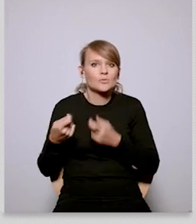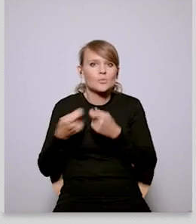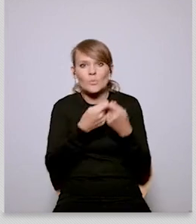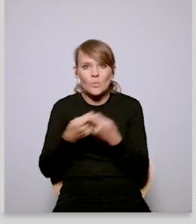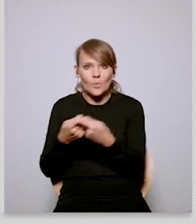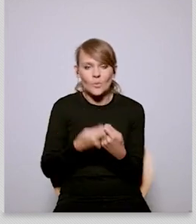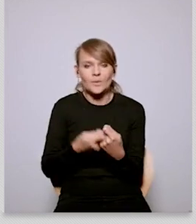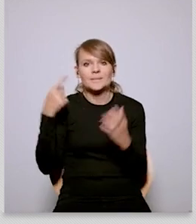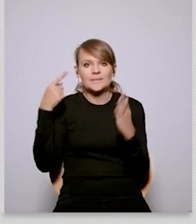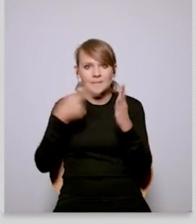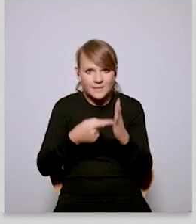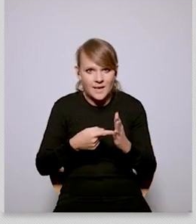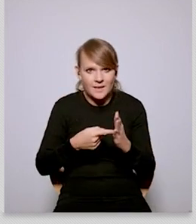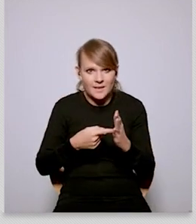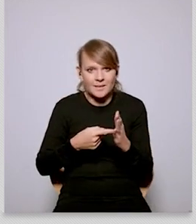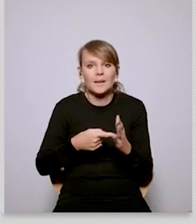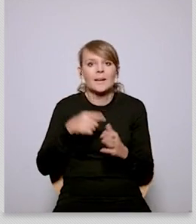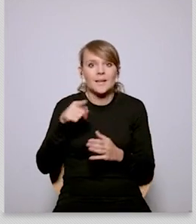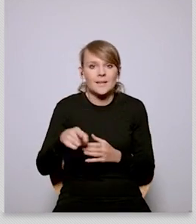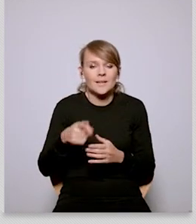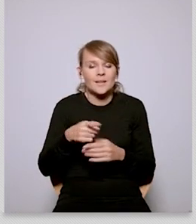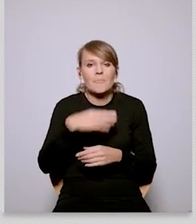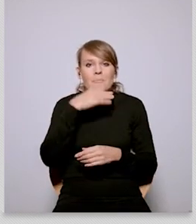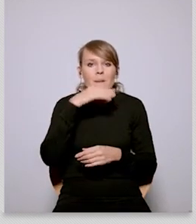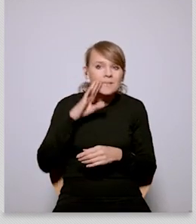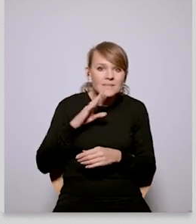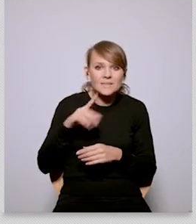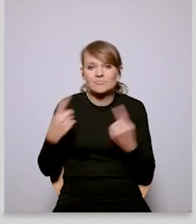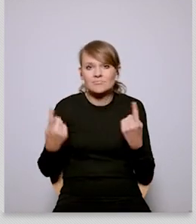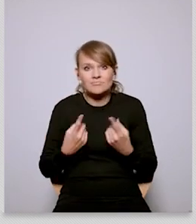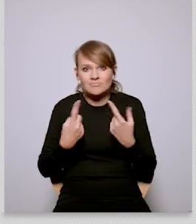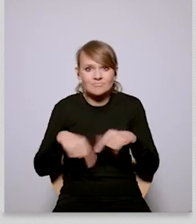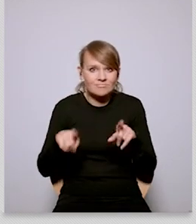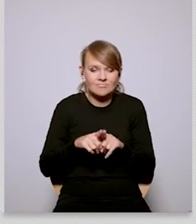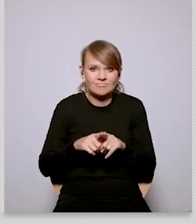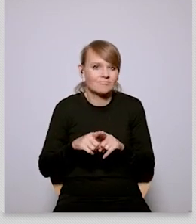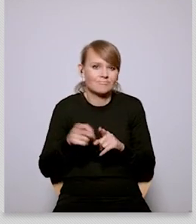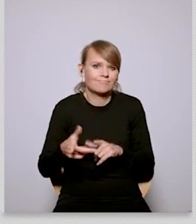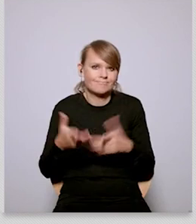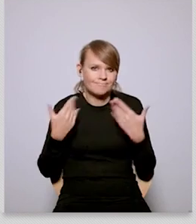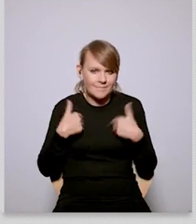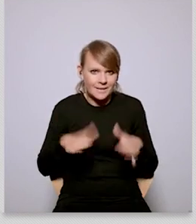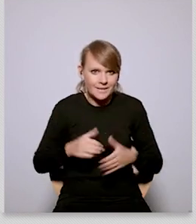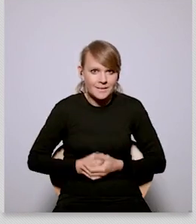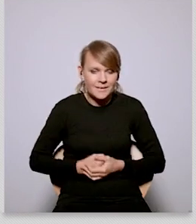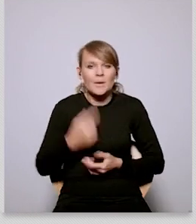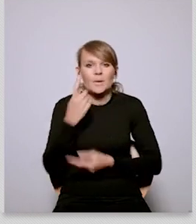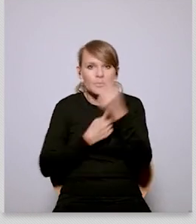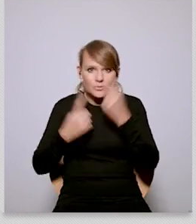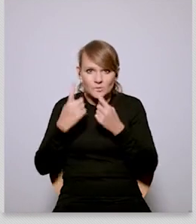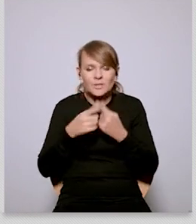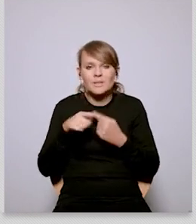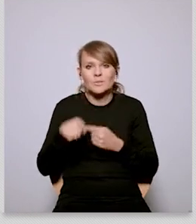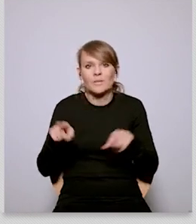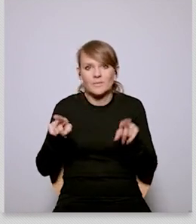we represent here have a common goal they want to prevent the pessimistic scenario from